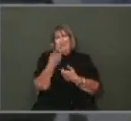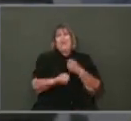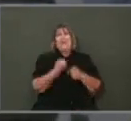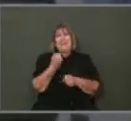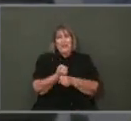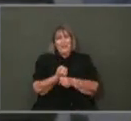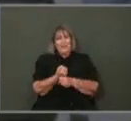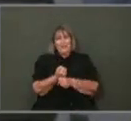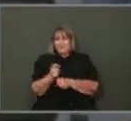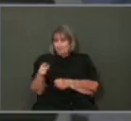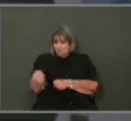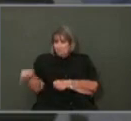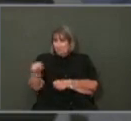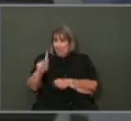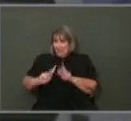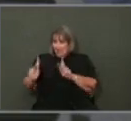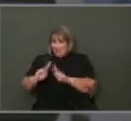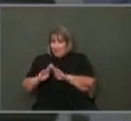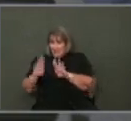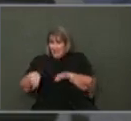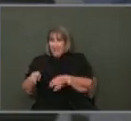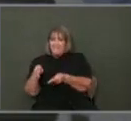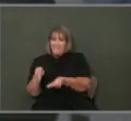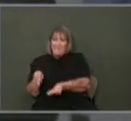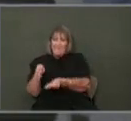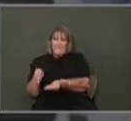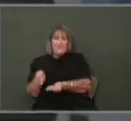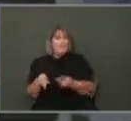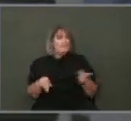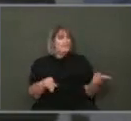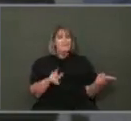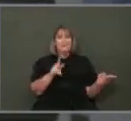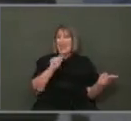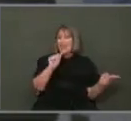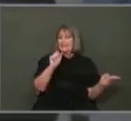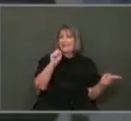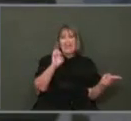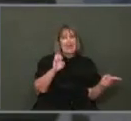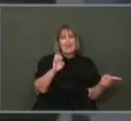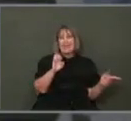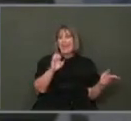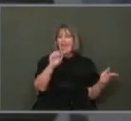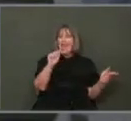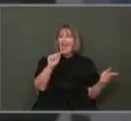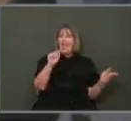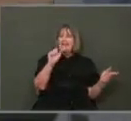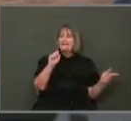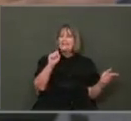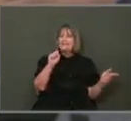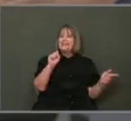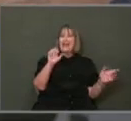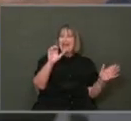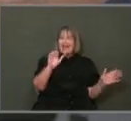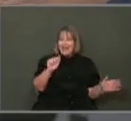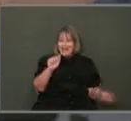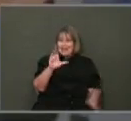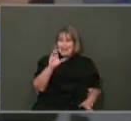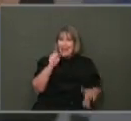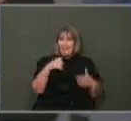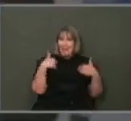All my neighbors feed them. I call and they say, we can't pick them up. You've got to tie them down. But right now we don't have any room for them.